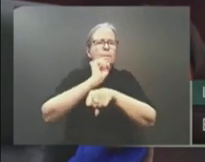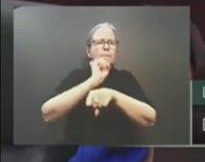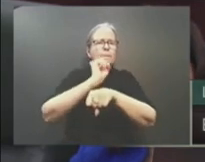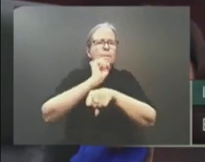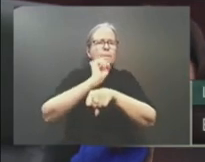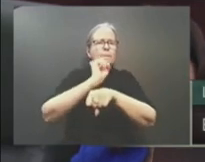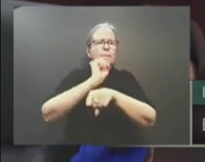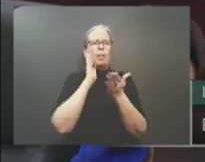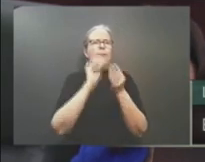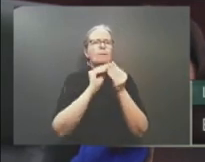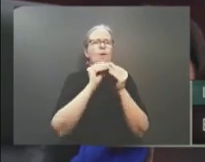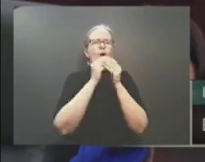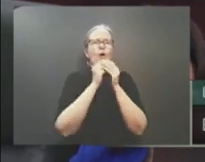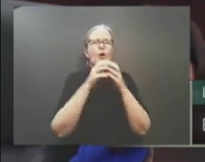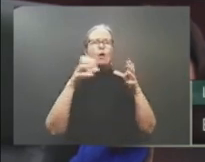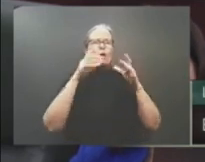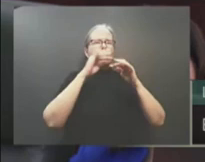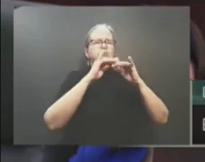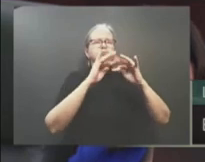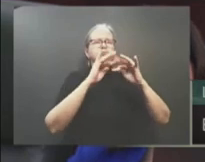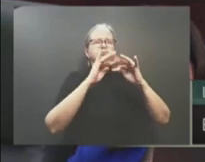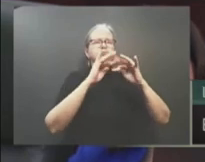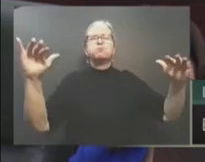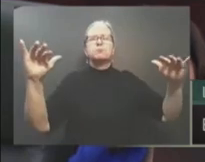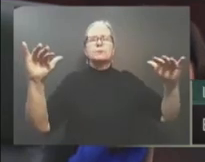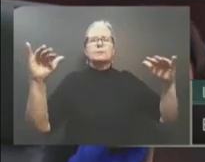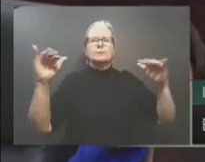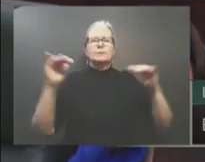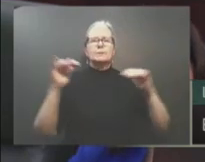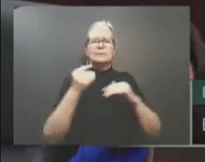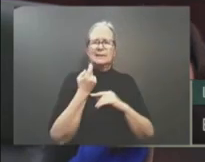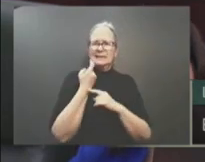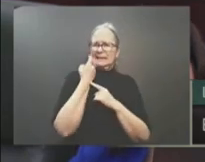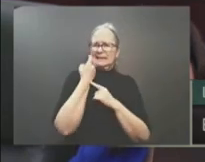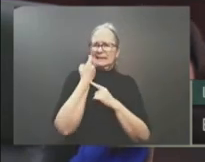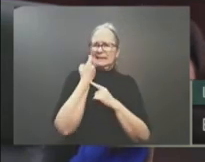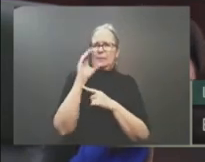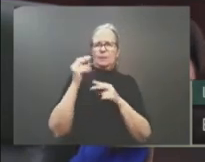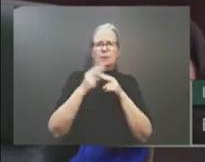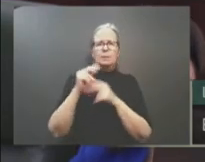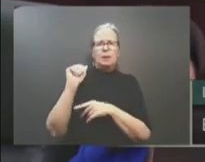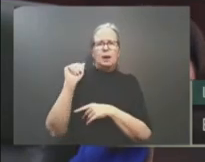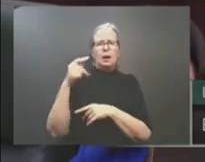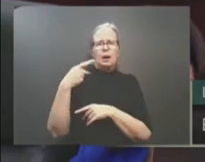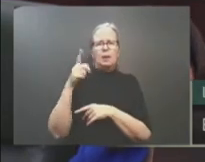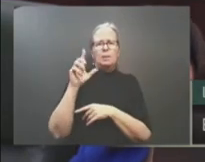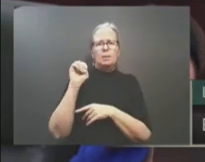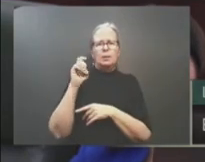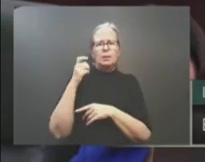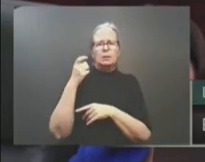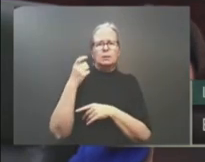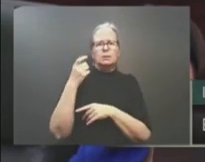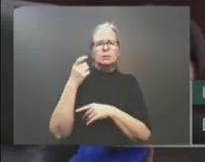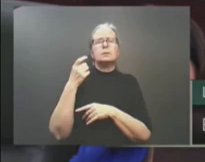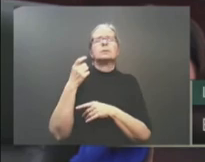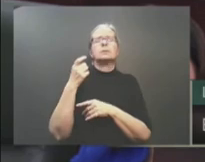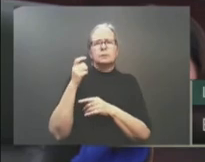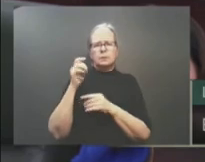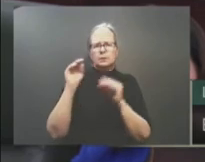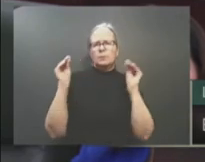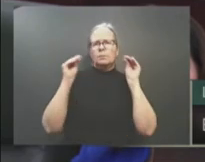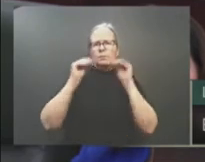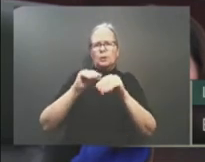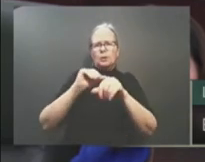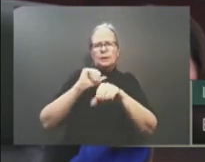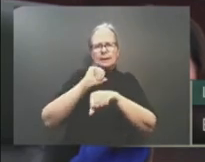Technologies announced they were moving their Canadian headquarters to Calgary, creating 125 tech jobs. Southland Trailer Corp. in